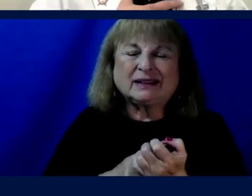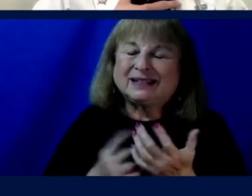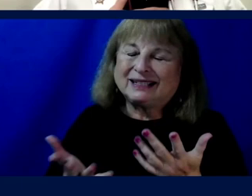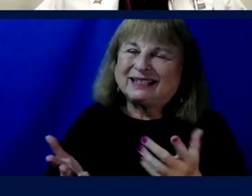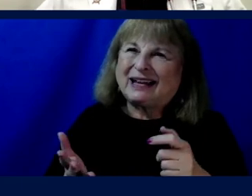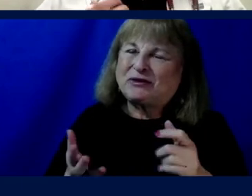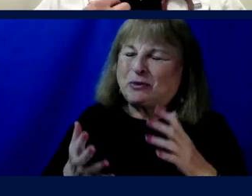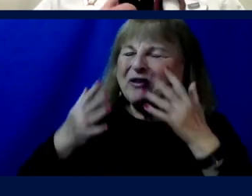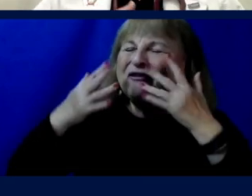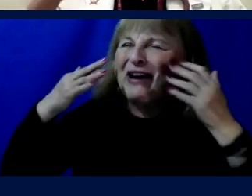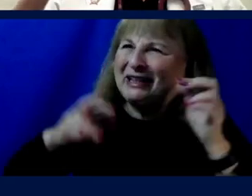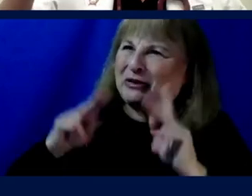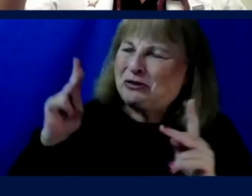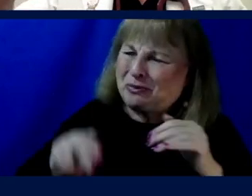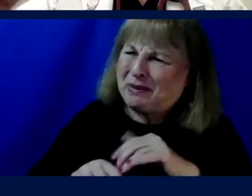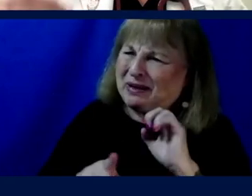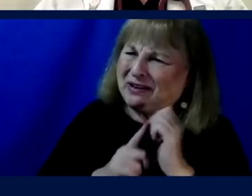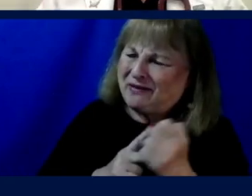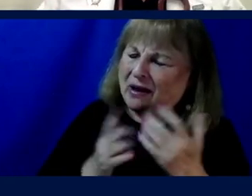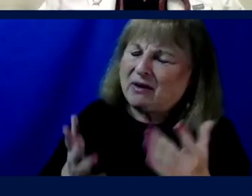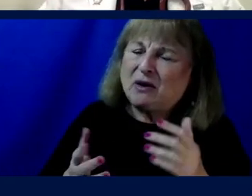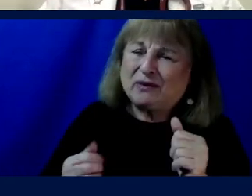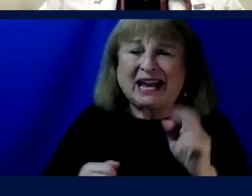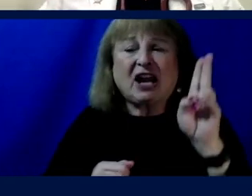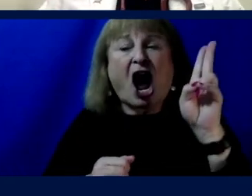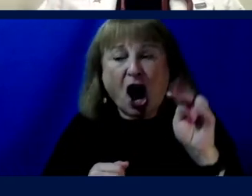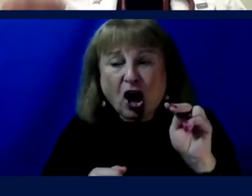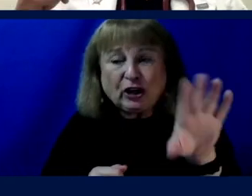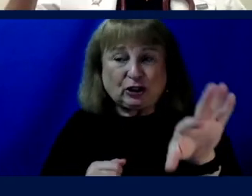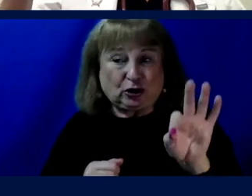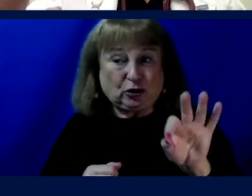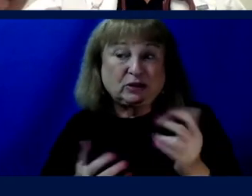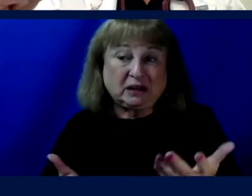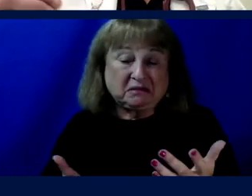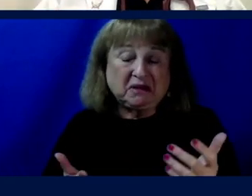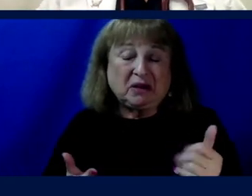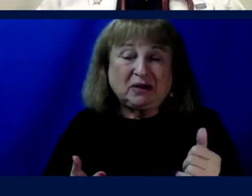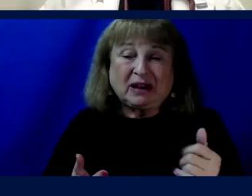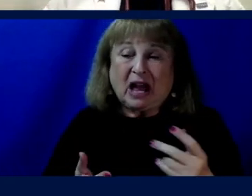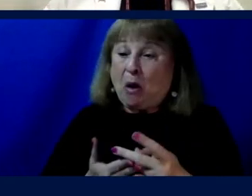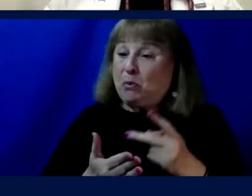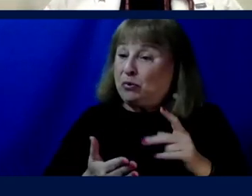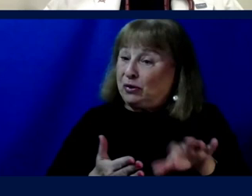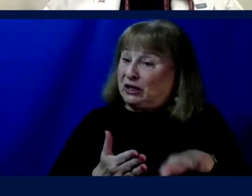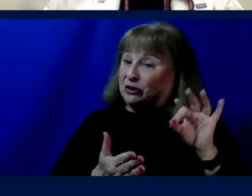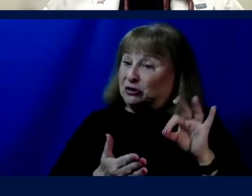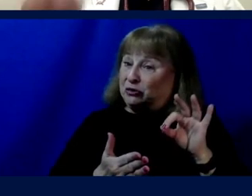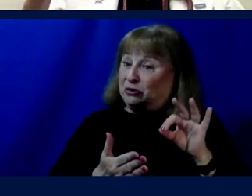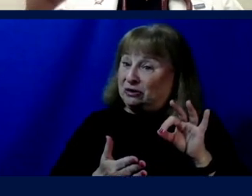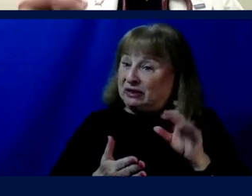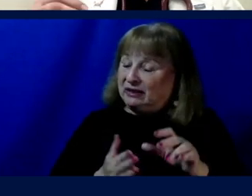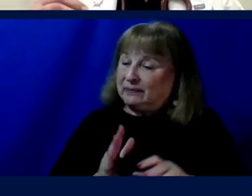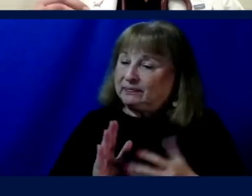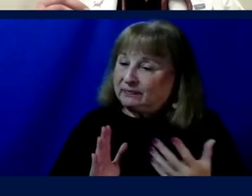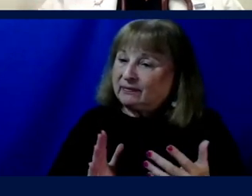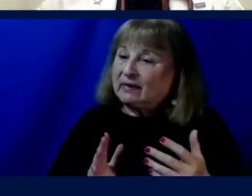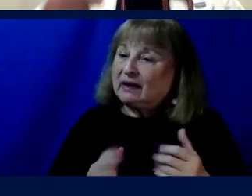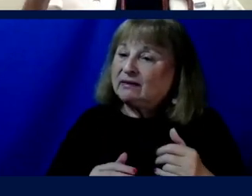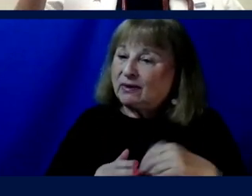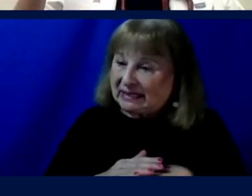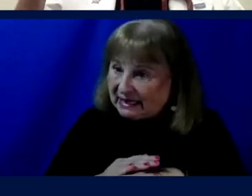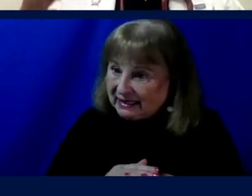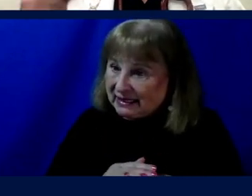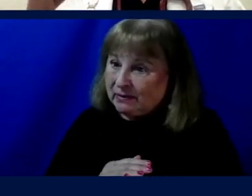to many of the people in the environment is we can un-choose it. We can pre-choose to build a space environment in a way that's accessible